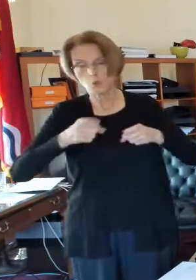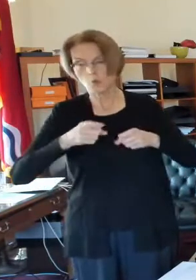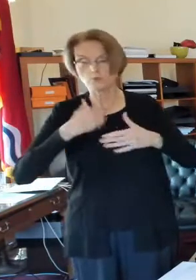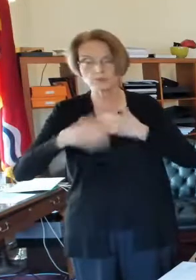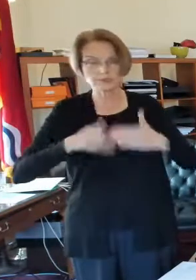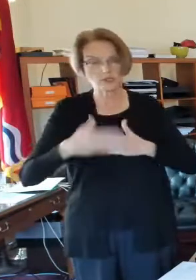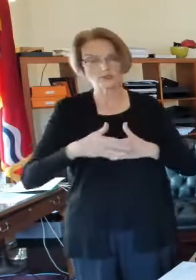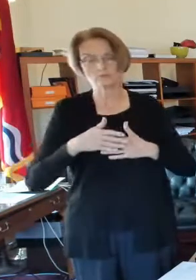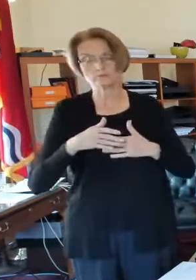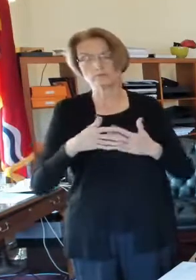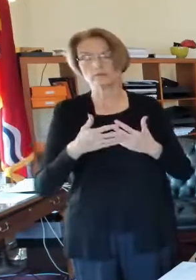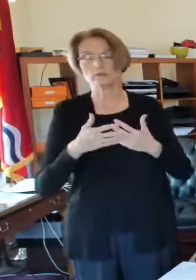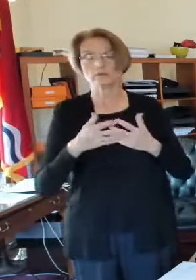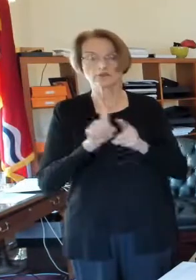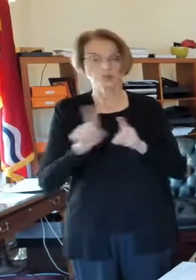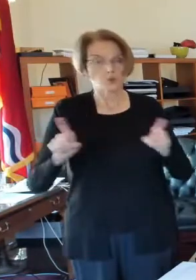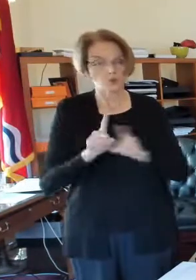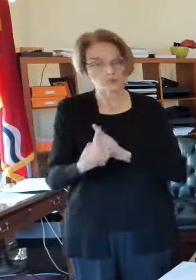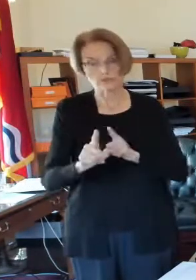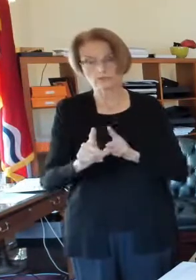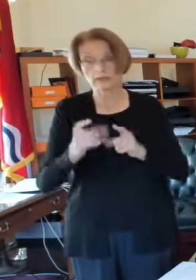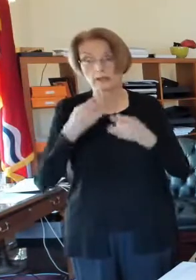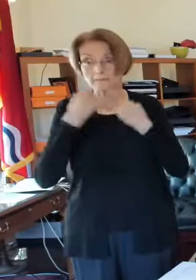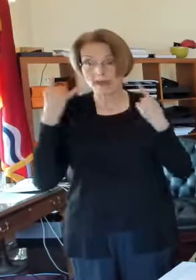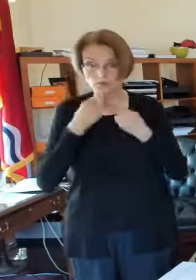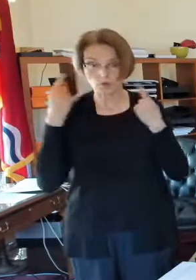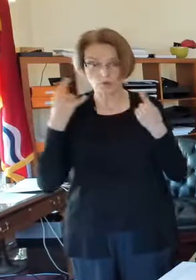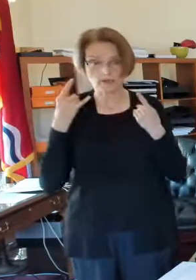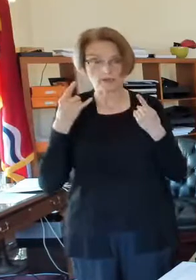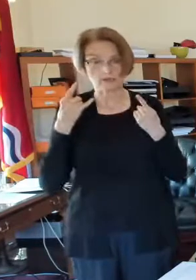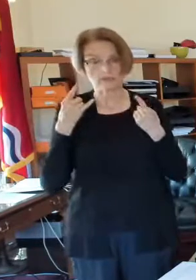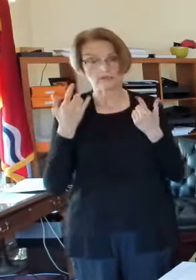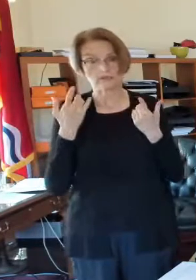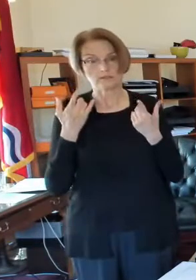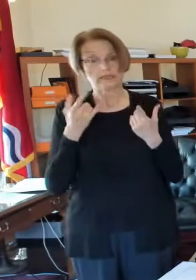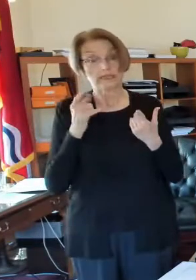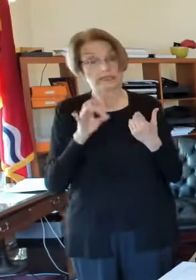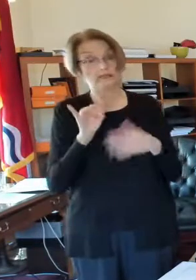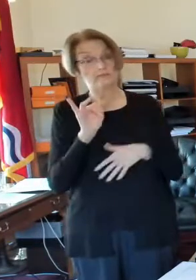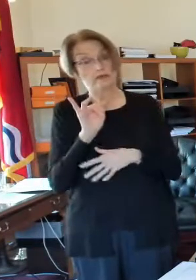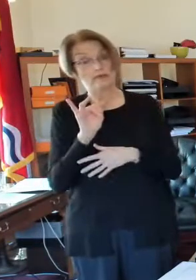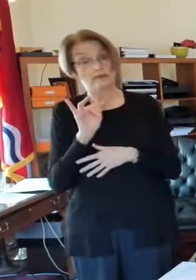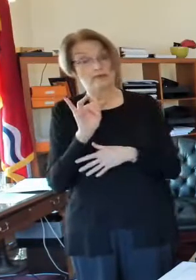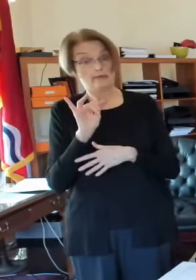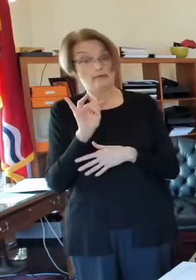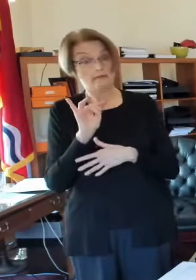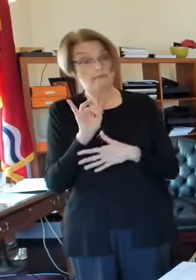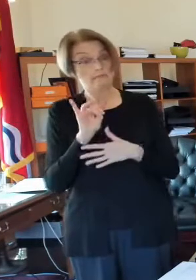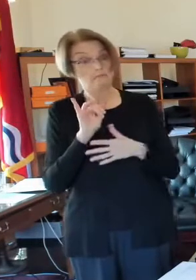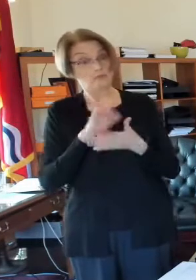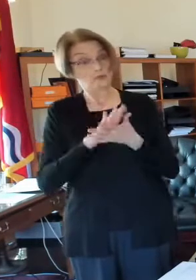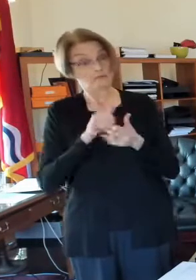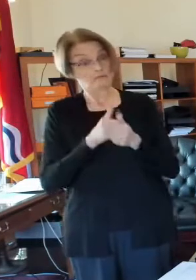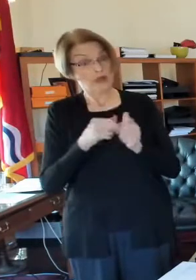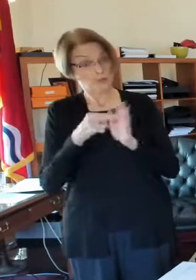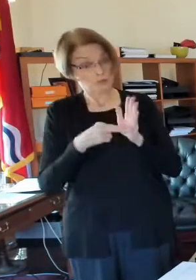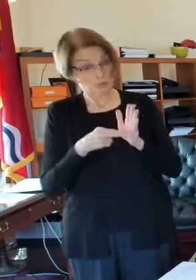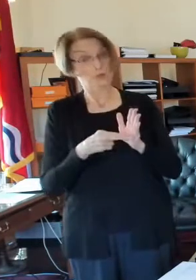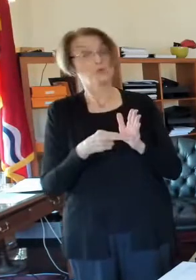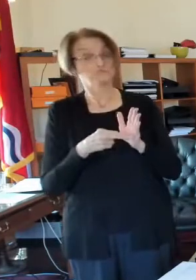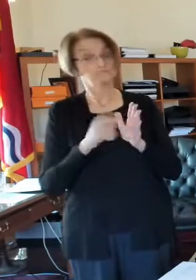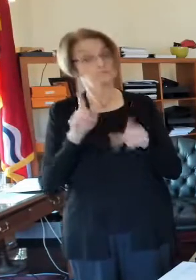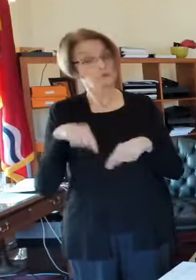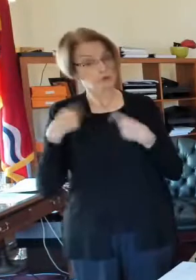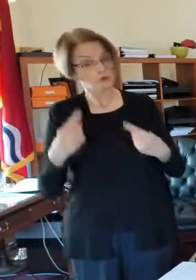distancing, on mask wearing. As long as that holds, which it's holding at this point in time, we think it's very important for